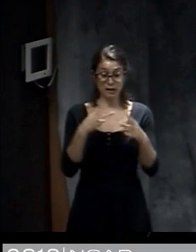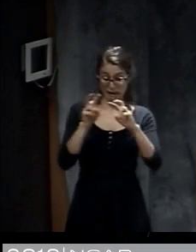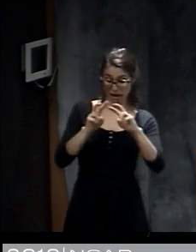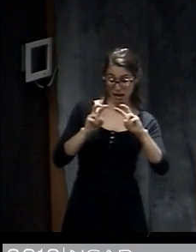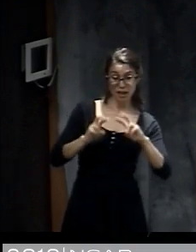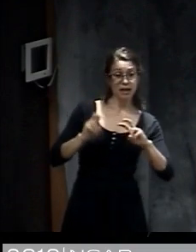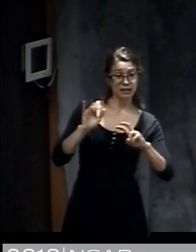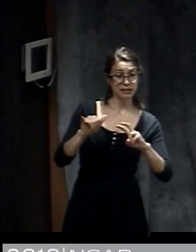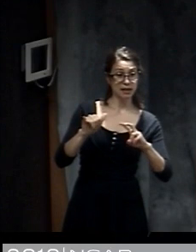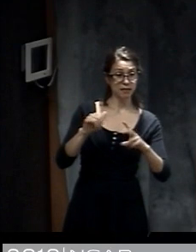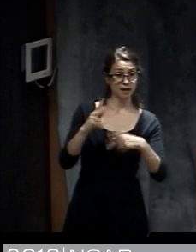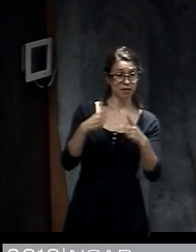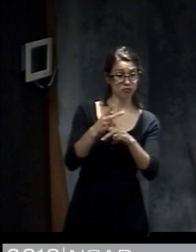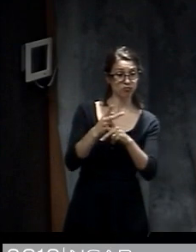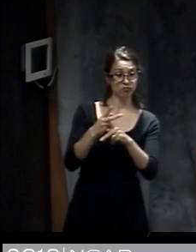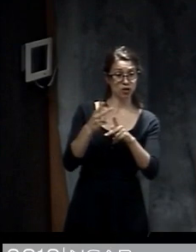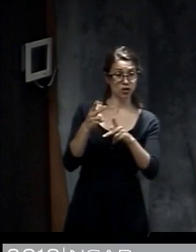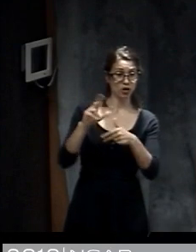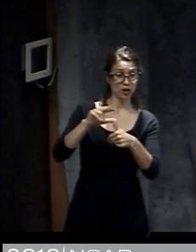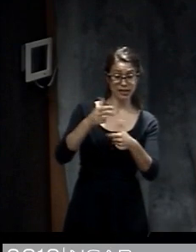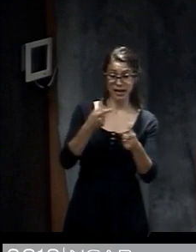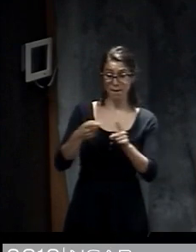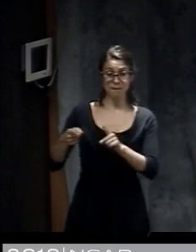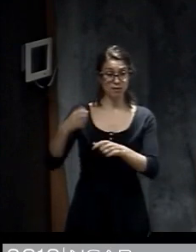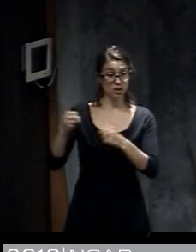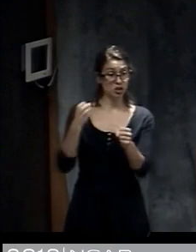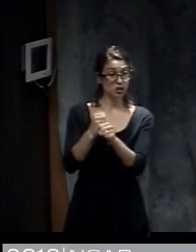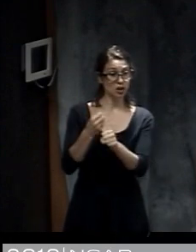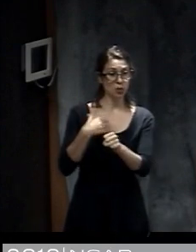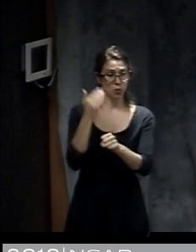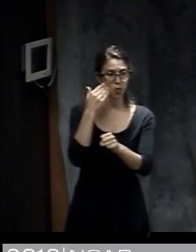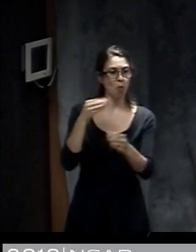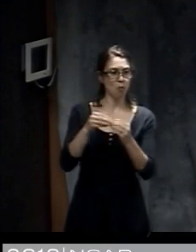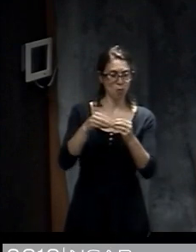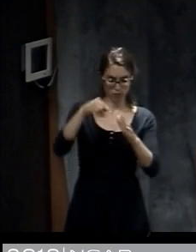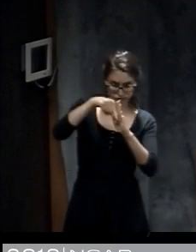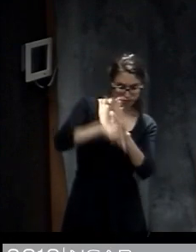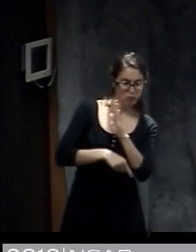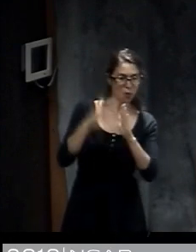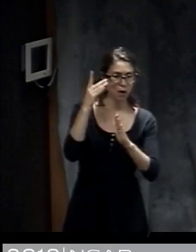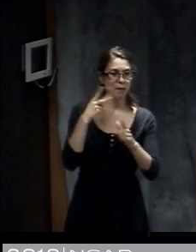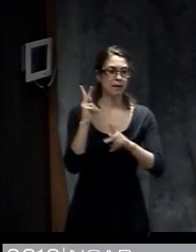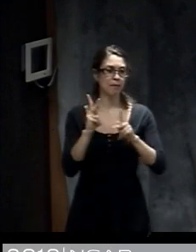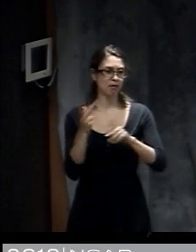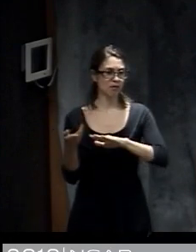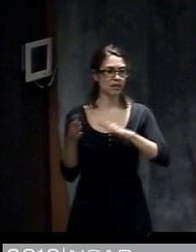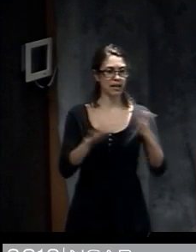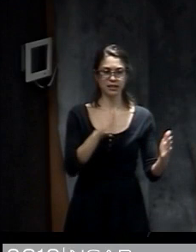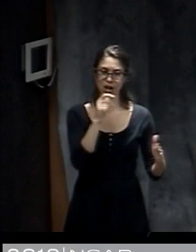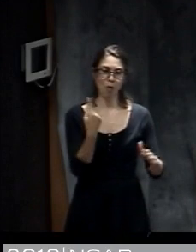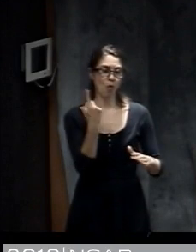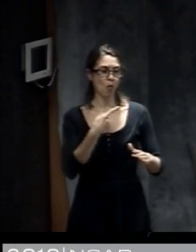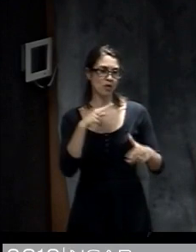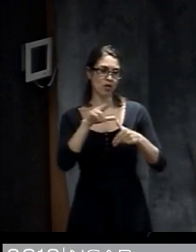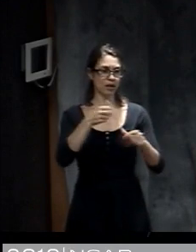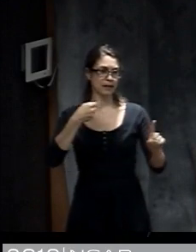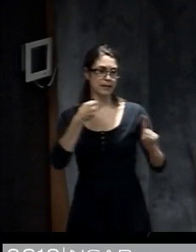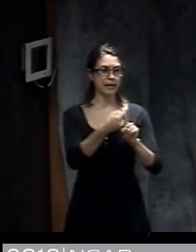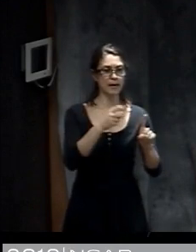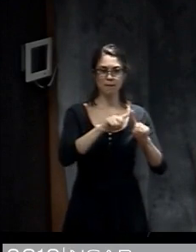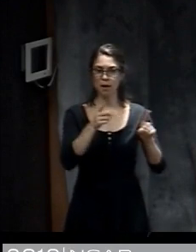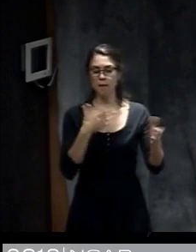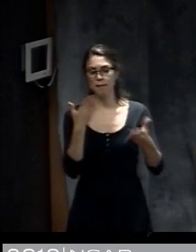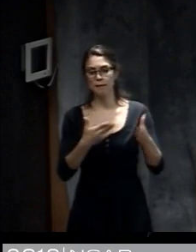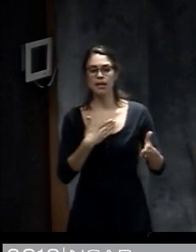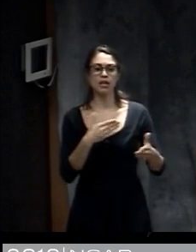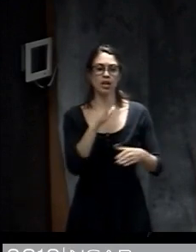number of deaths like this where it's really a combination of factors. It's not the immediate impact of the hurricane so much as the things that happen afterwards and the lack of services and the lack of